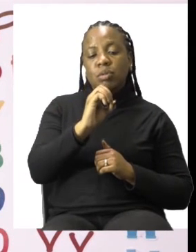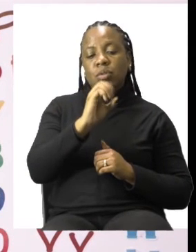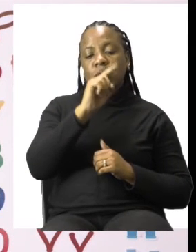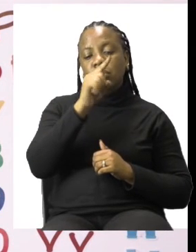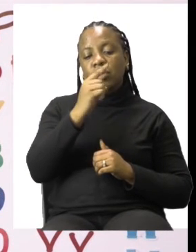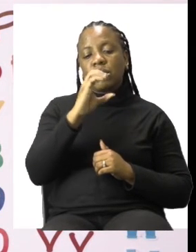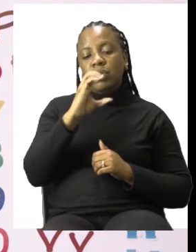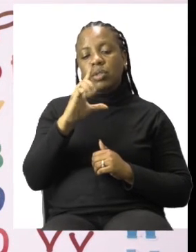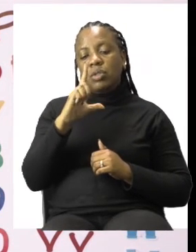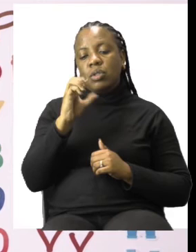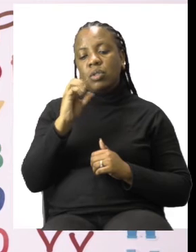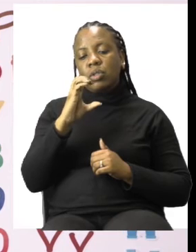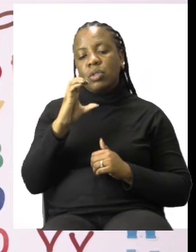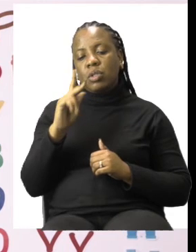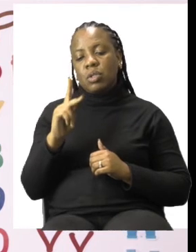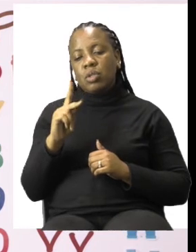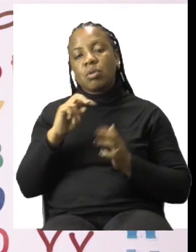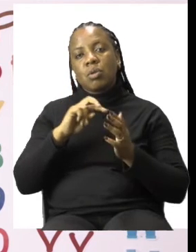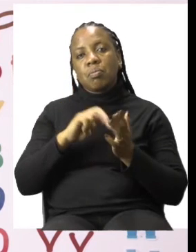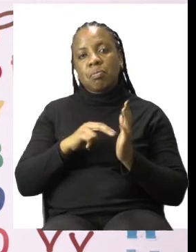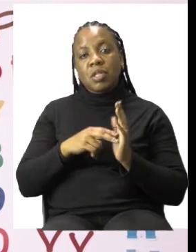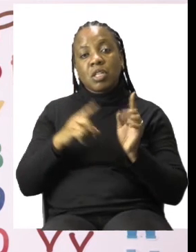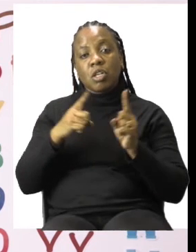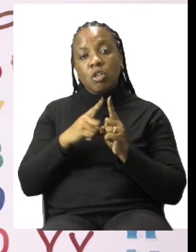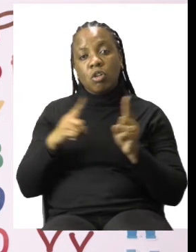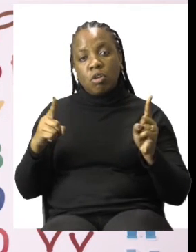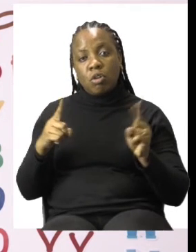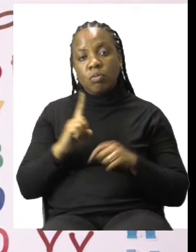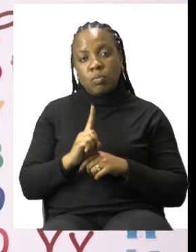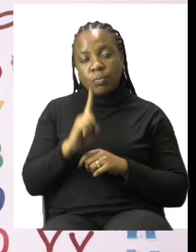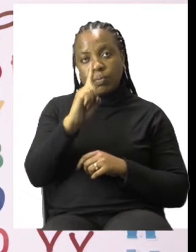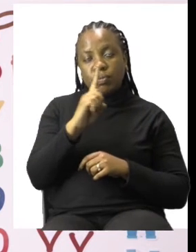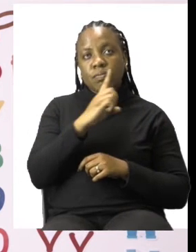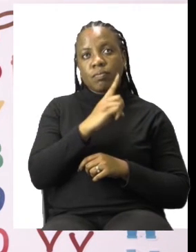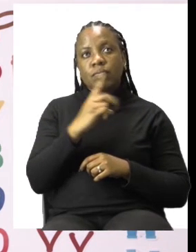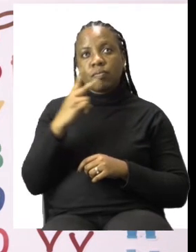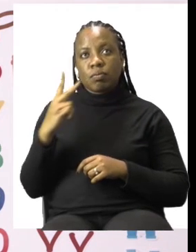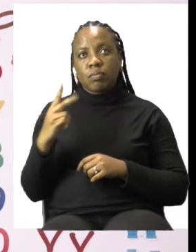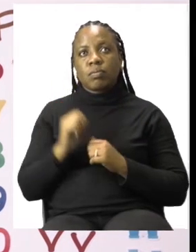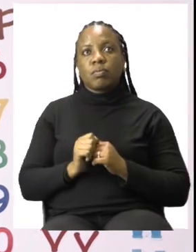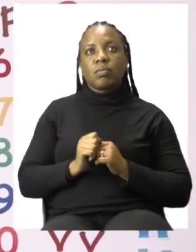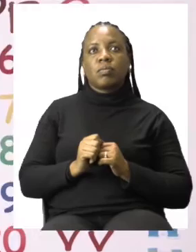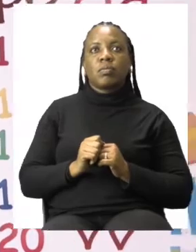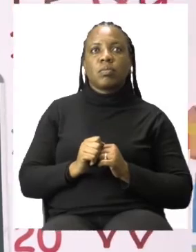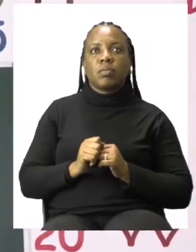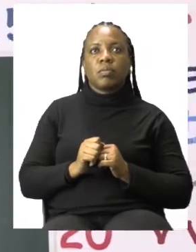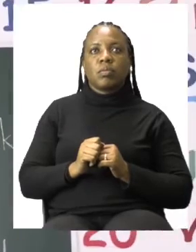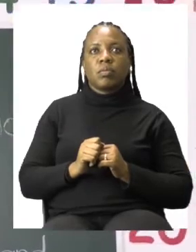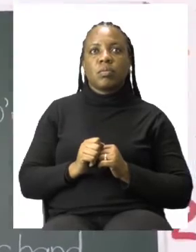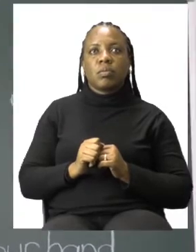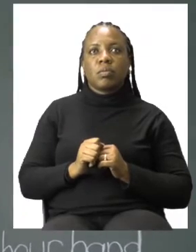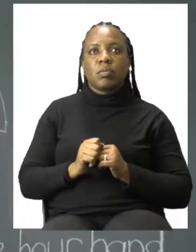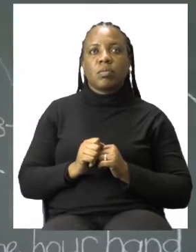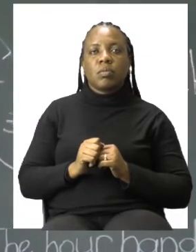to point to 12. And not just point but even be inside the number. Then